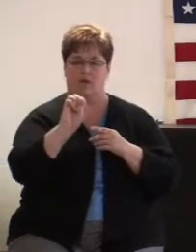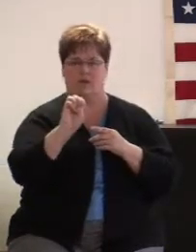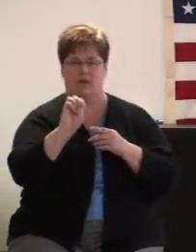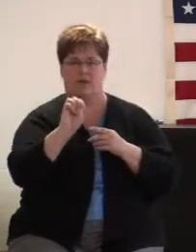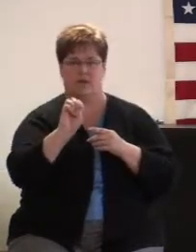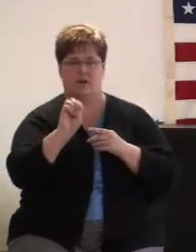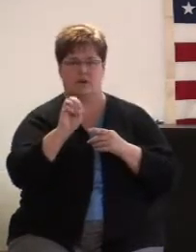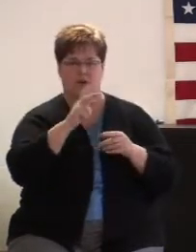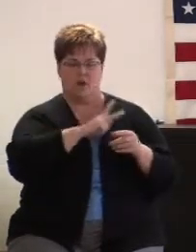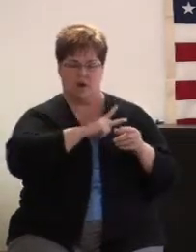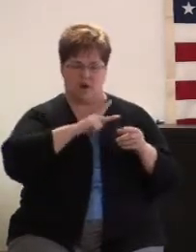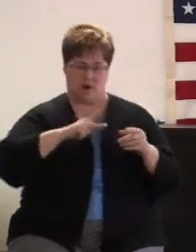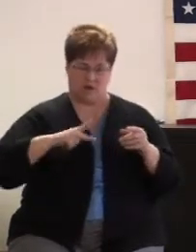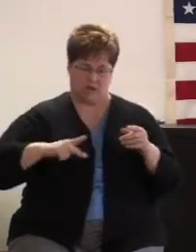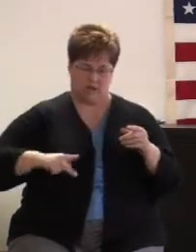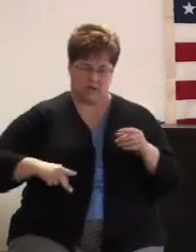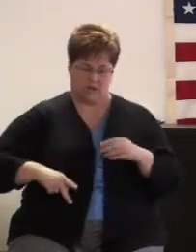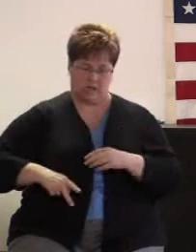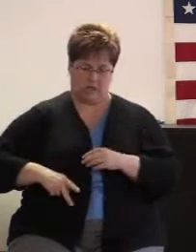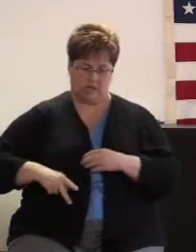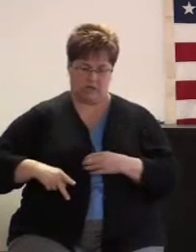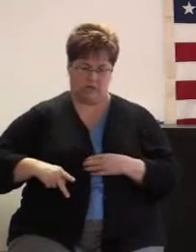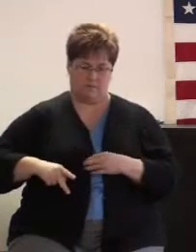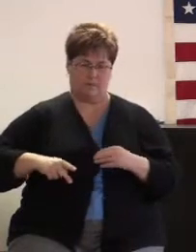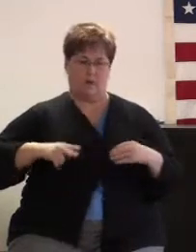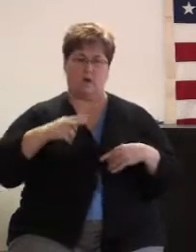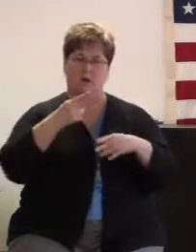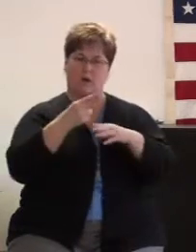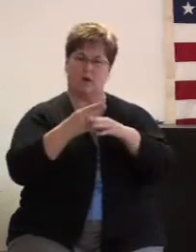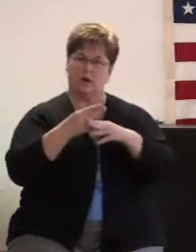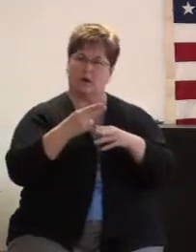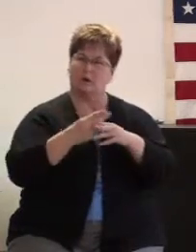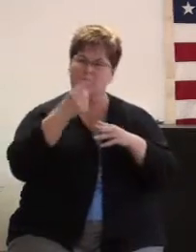kingdom calls for everything.